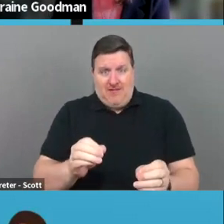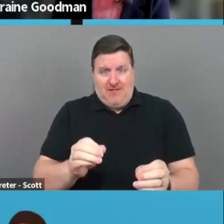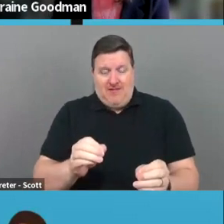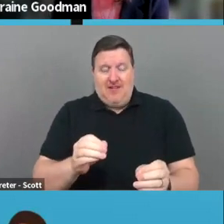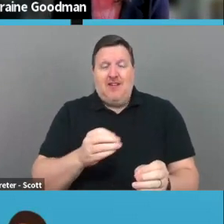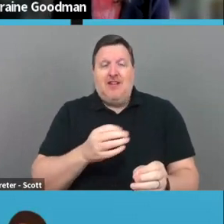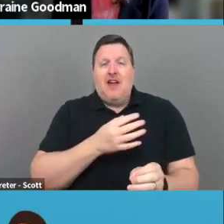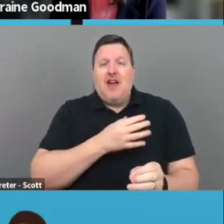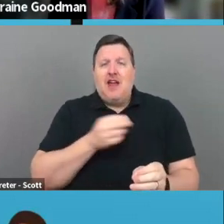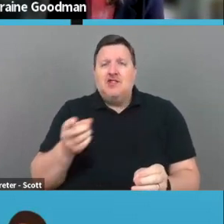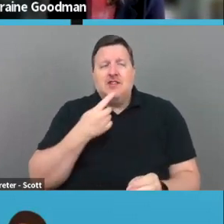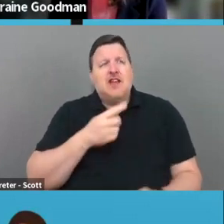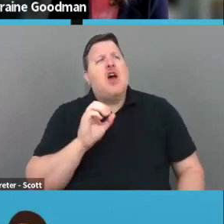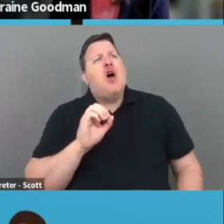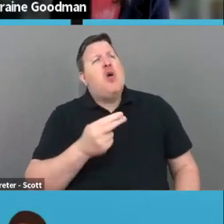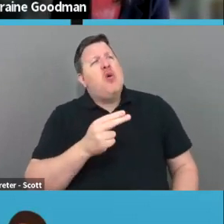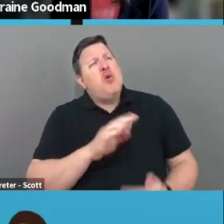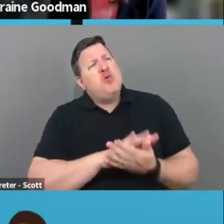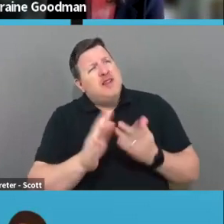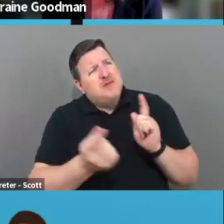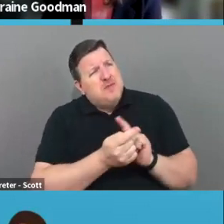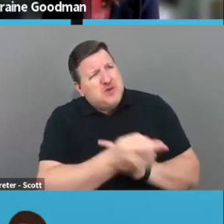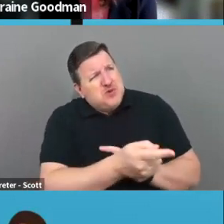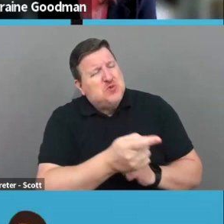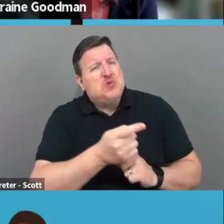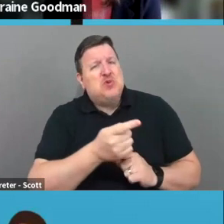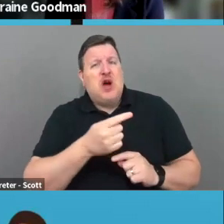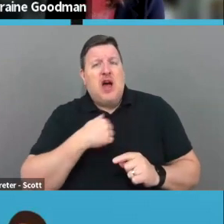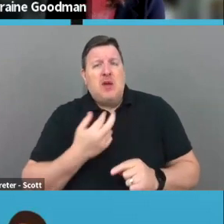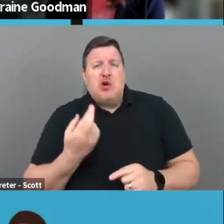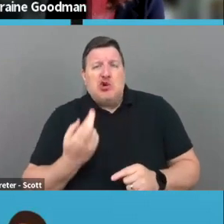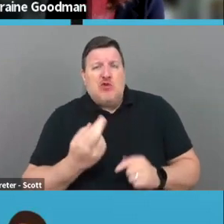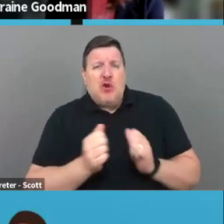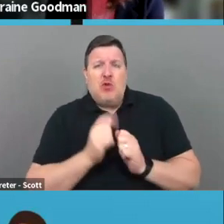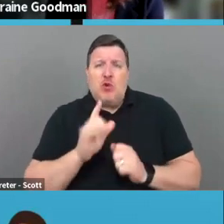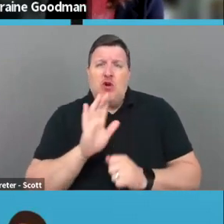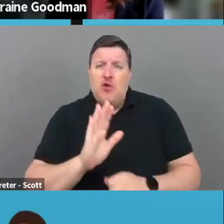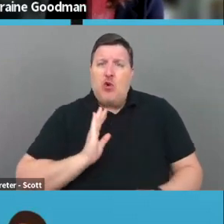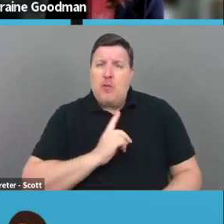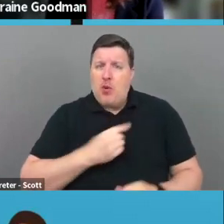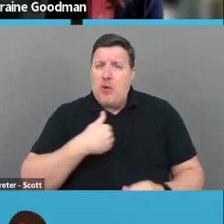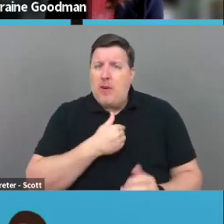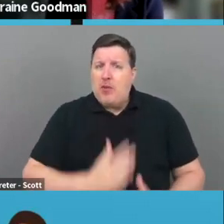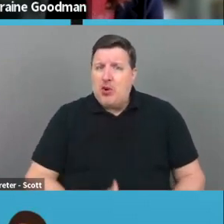And she says, oh, so lovely to meet you. I'm a good friend with one of your board members.